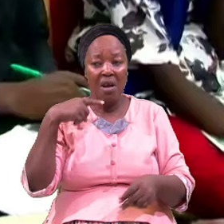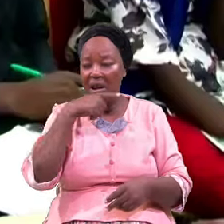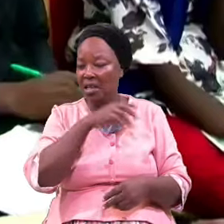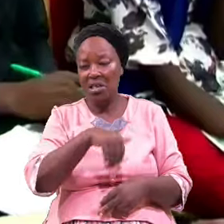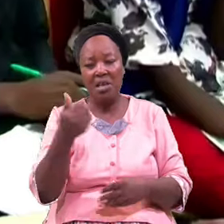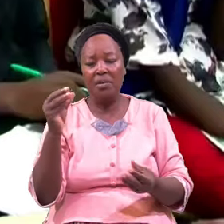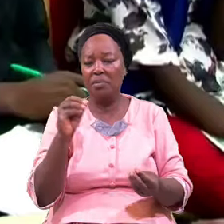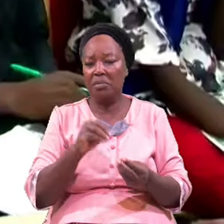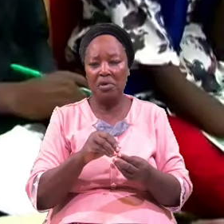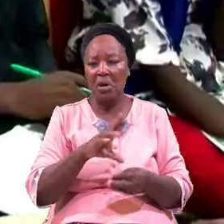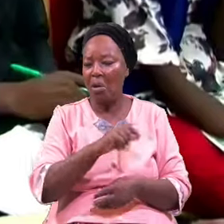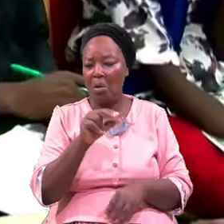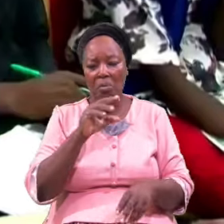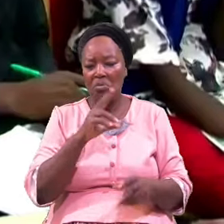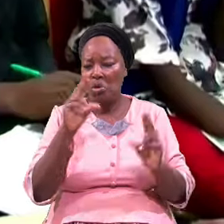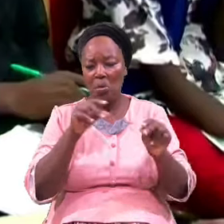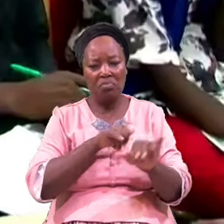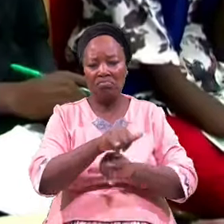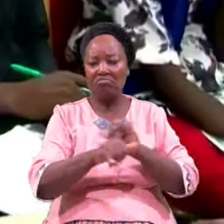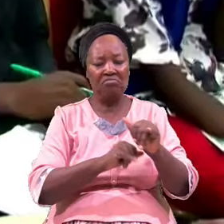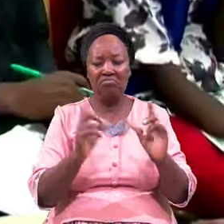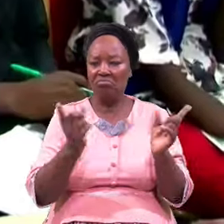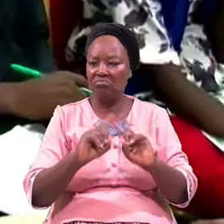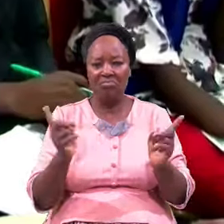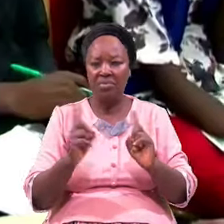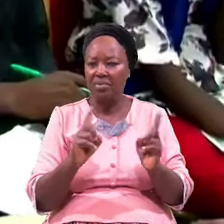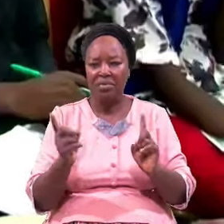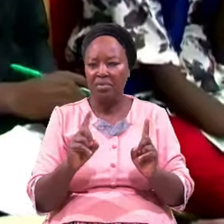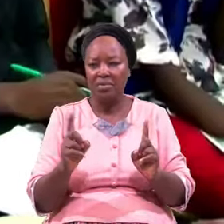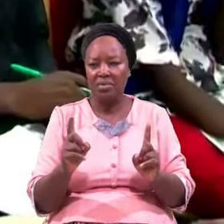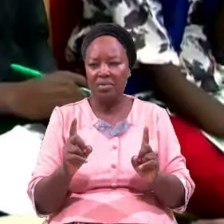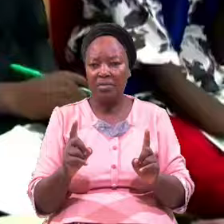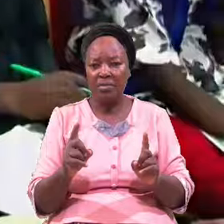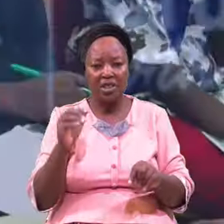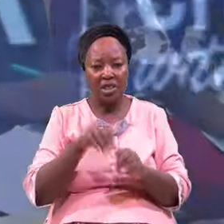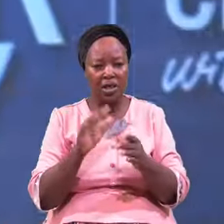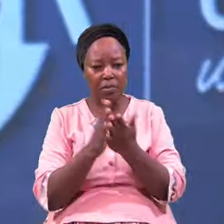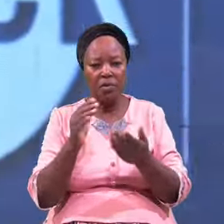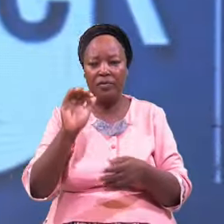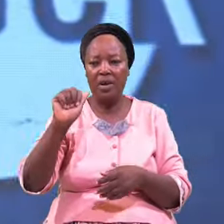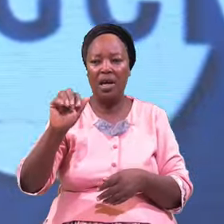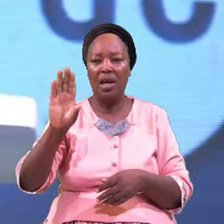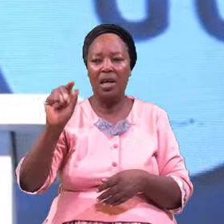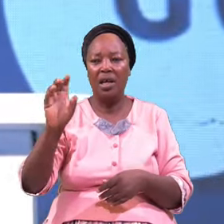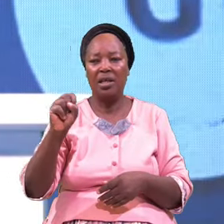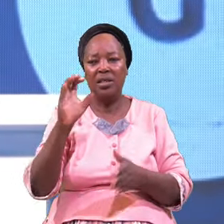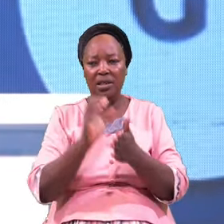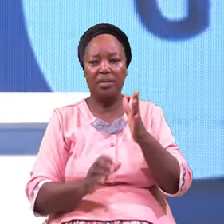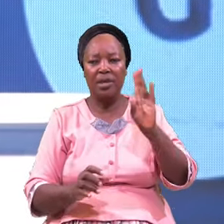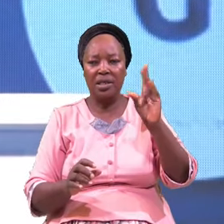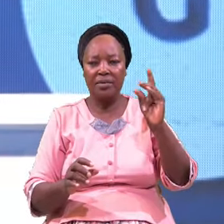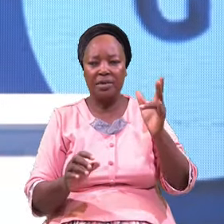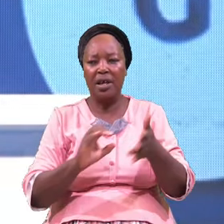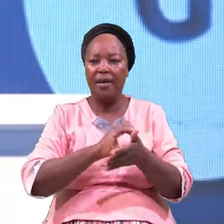Deception Anymore In Acts Chapter 17 Reading